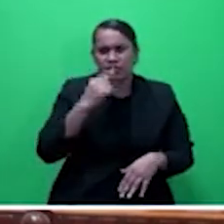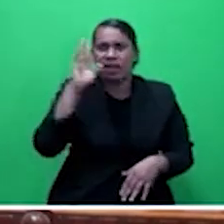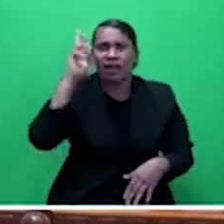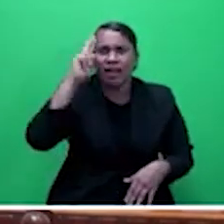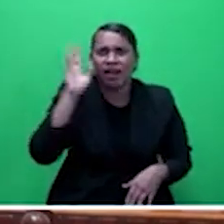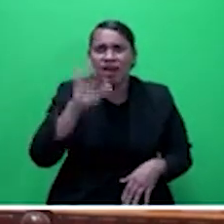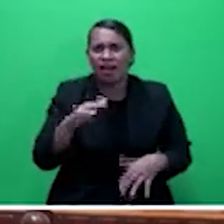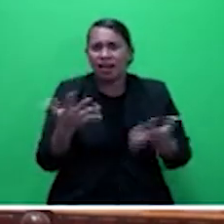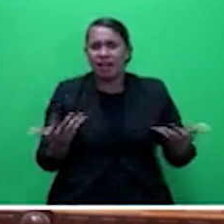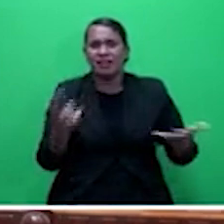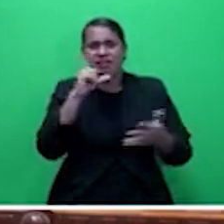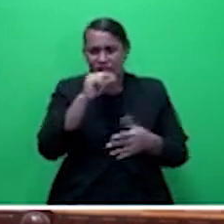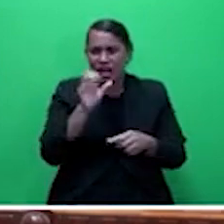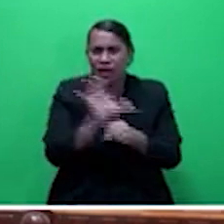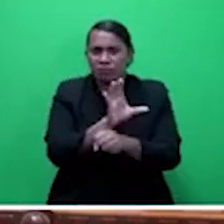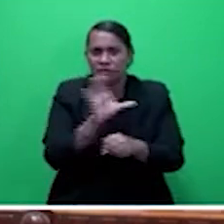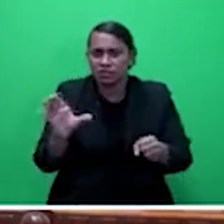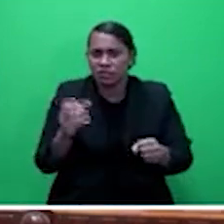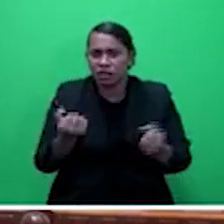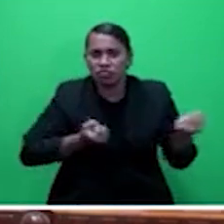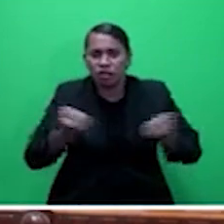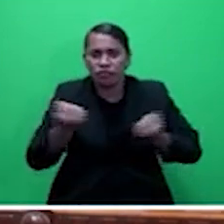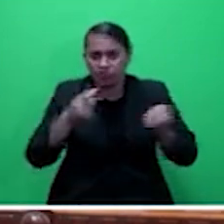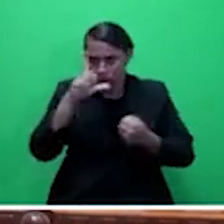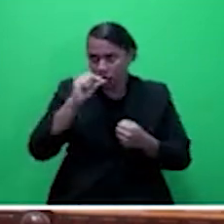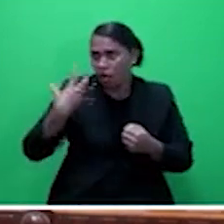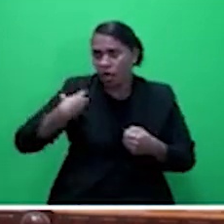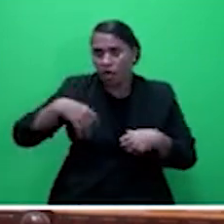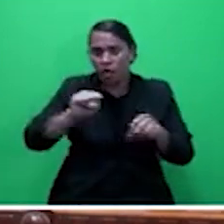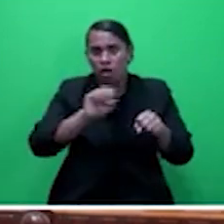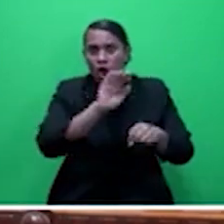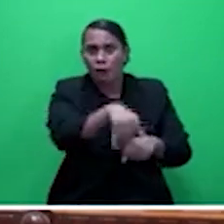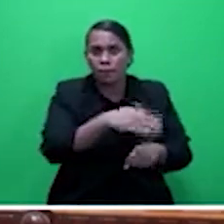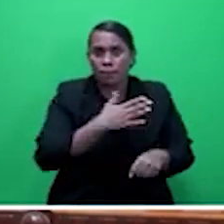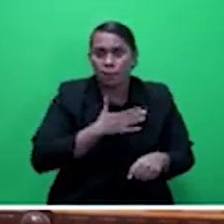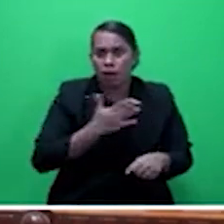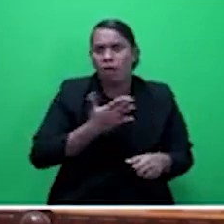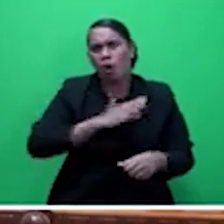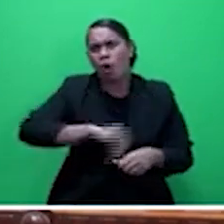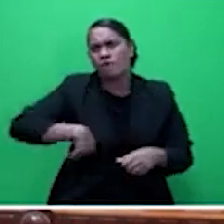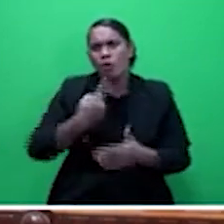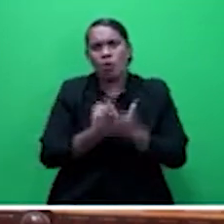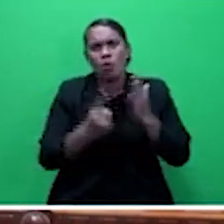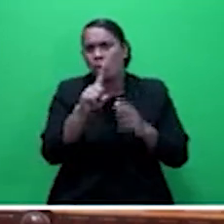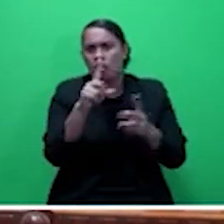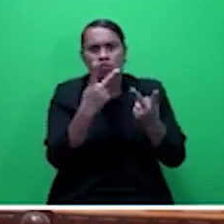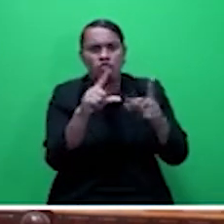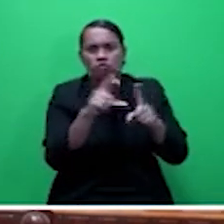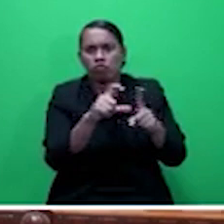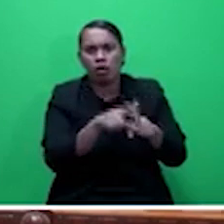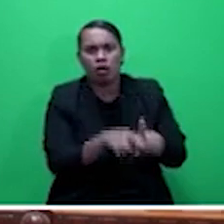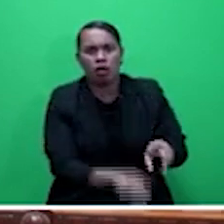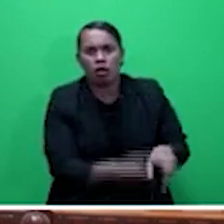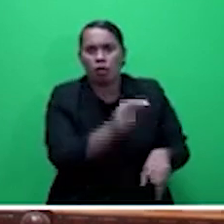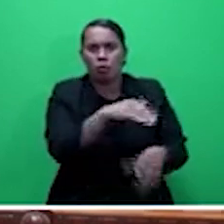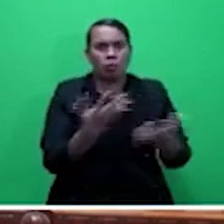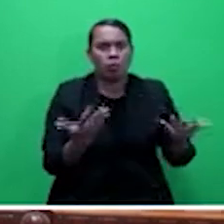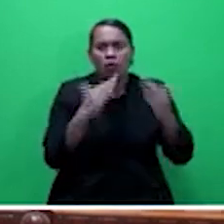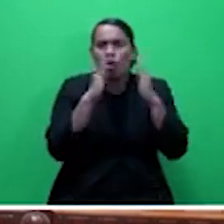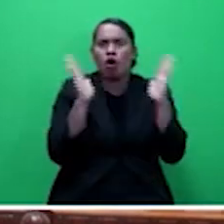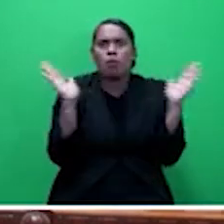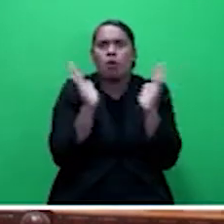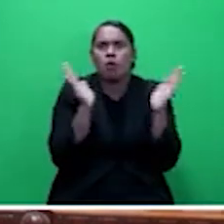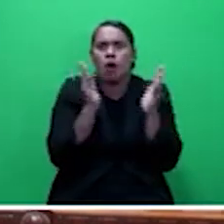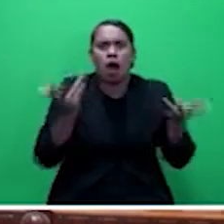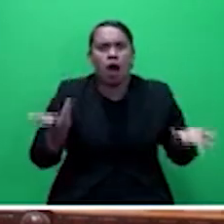can the company vehicle take me to my home? There's only my wife and my daughter in our house. And it was a lean-to kind of house,